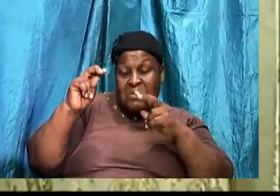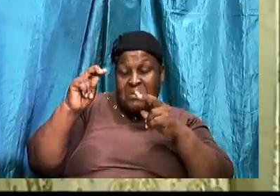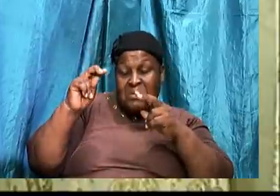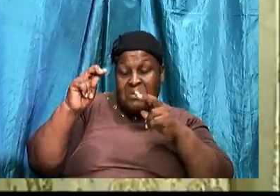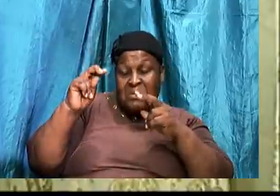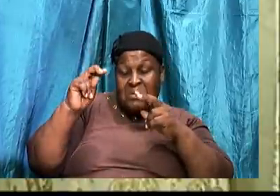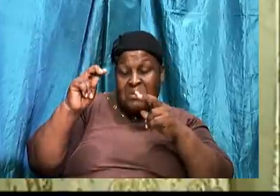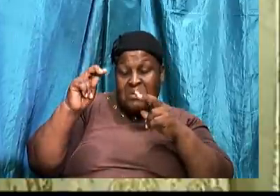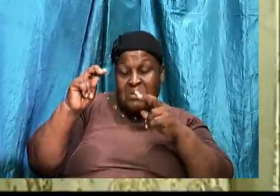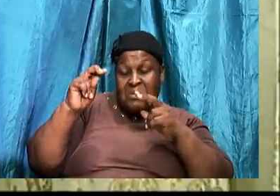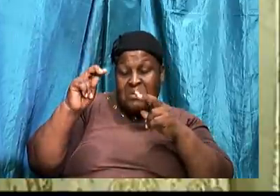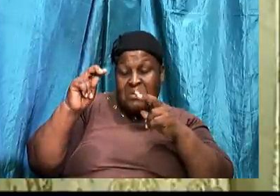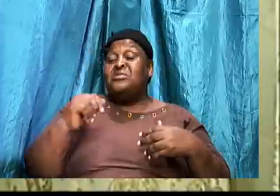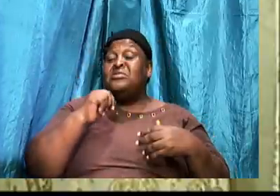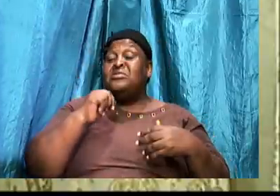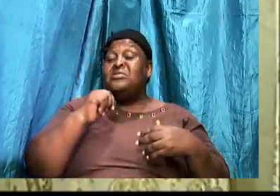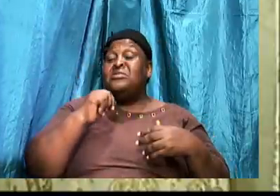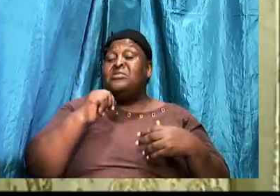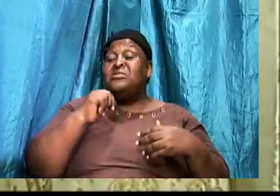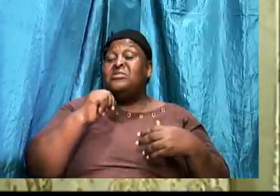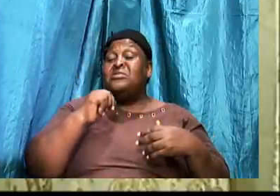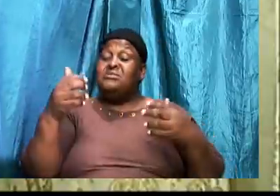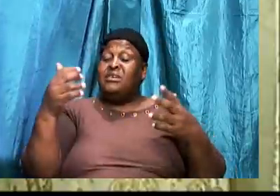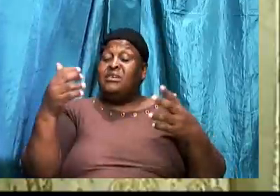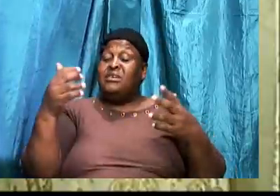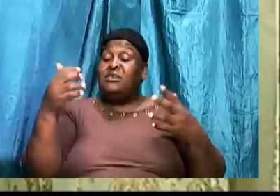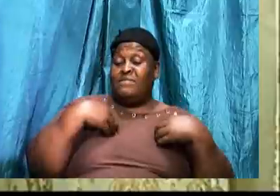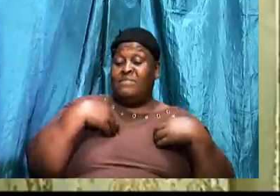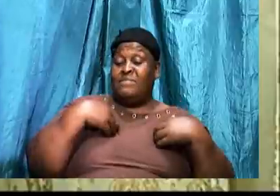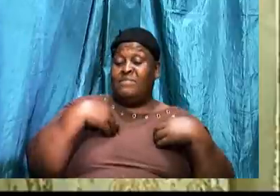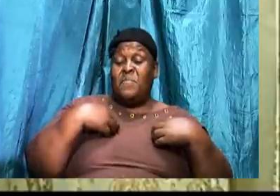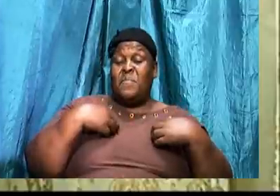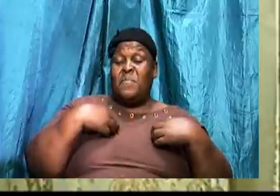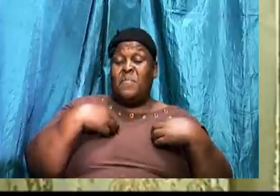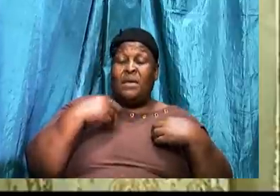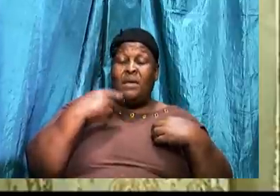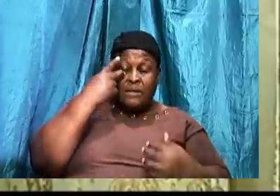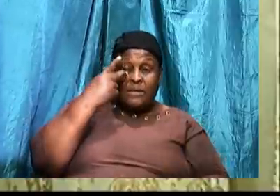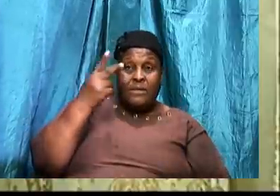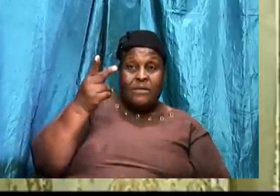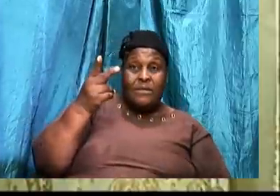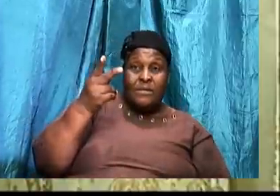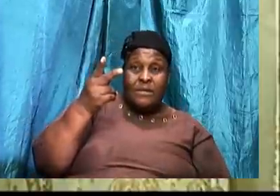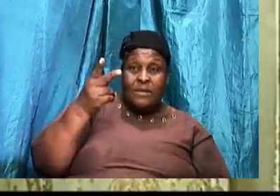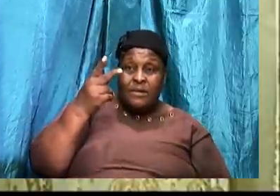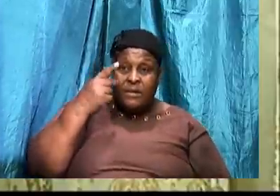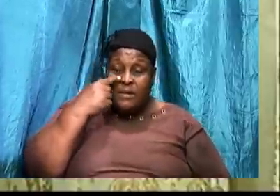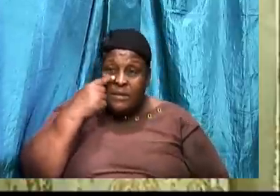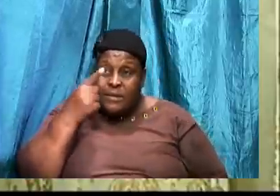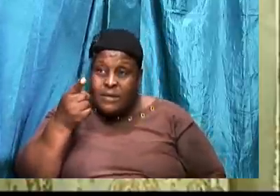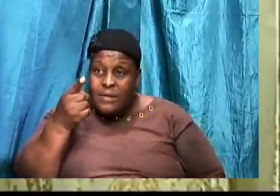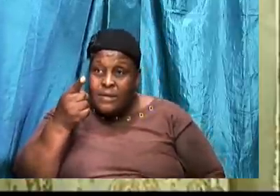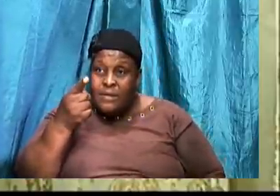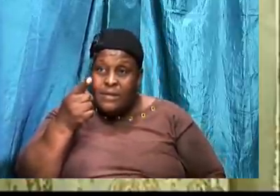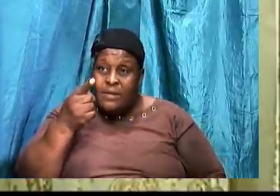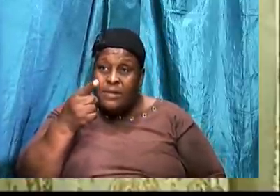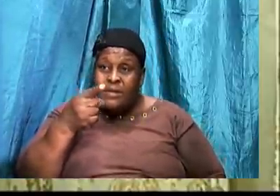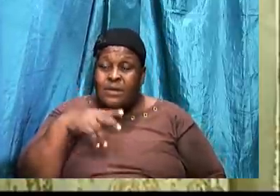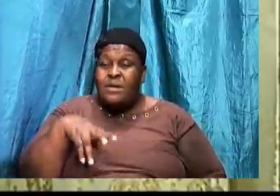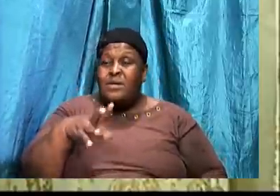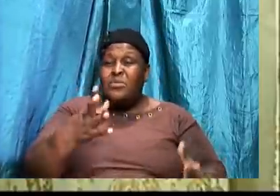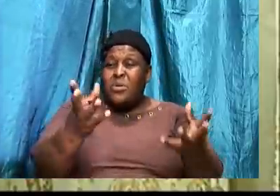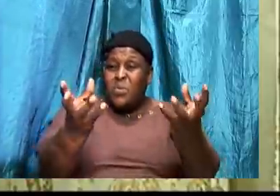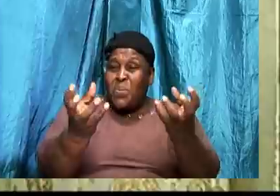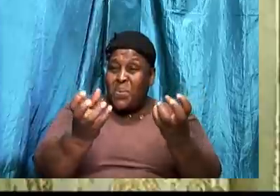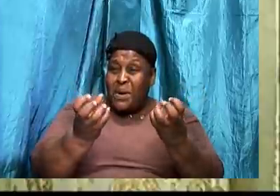that we should not have. In other words. It is to cast our eyes upon something. With the desire. Or